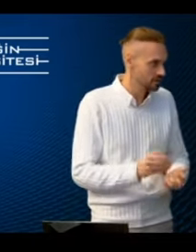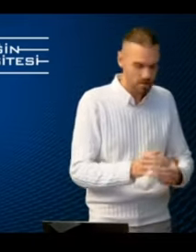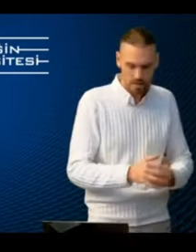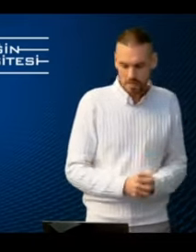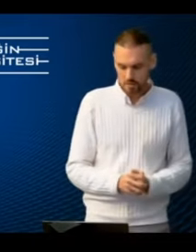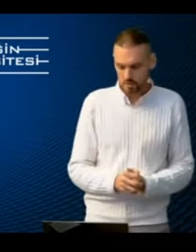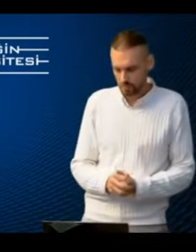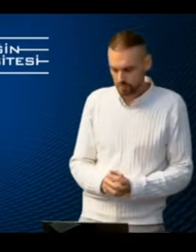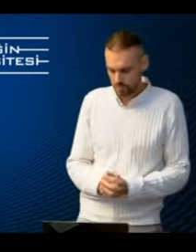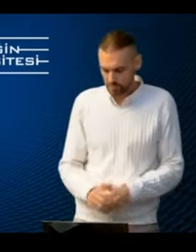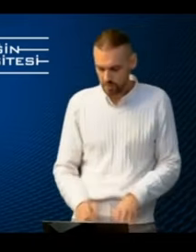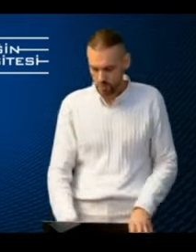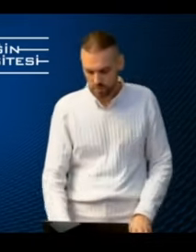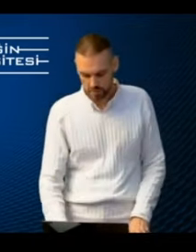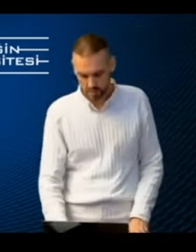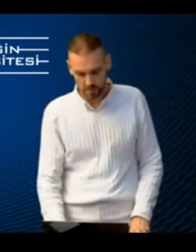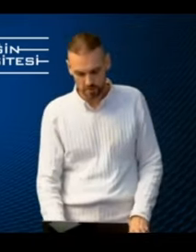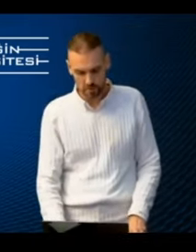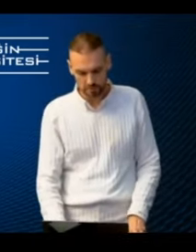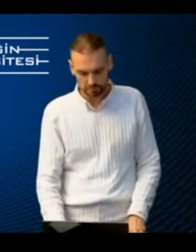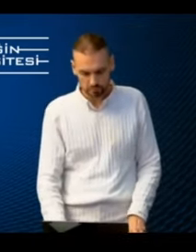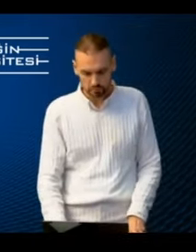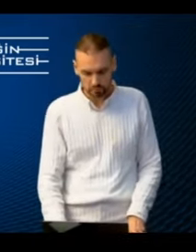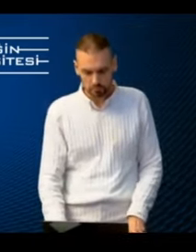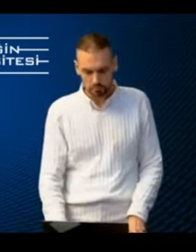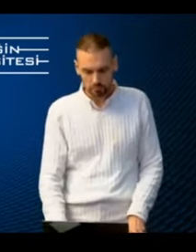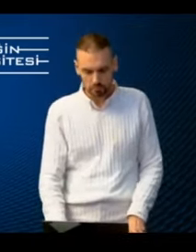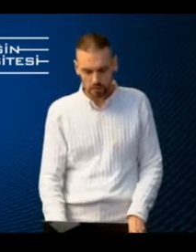services. And so very complex environment.